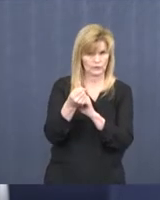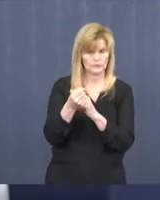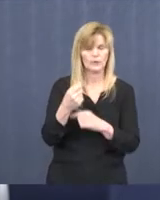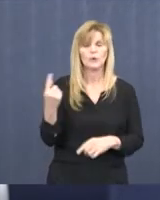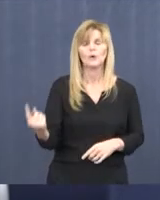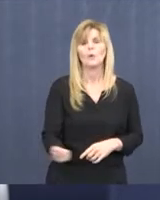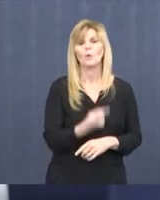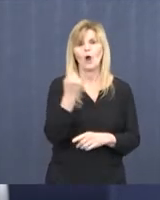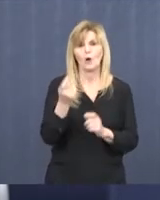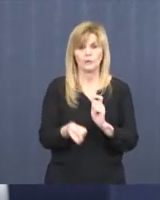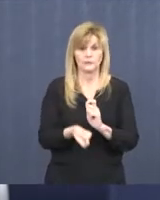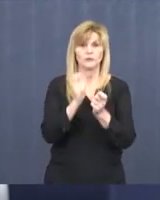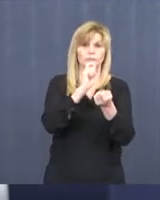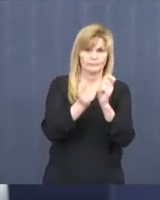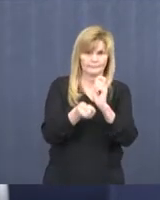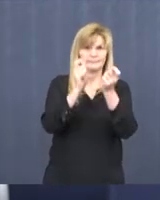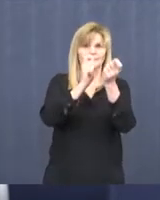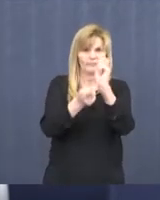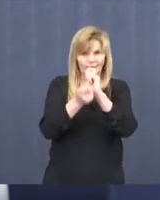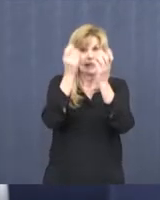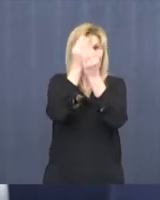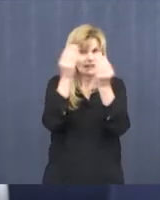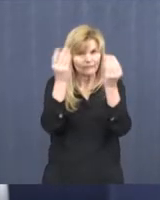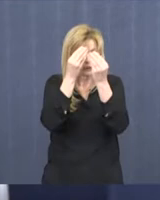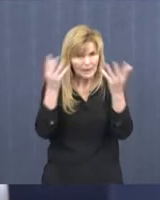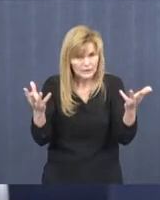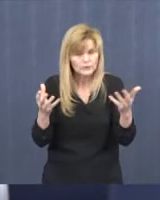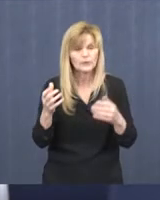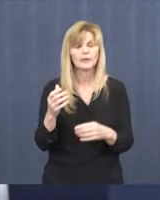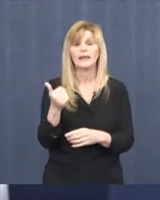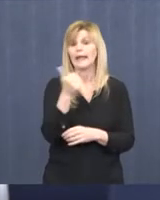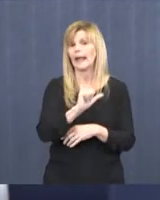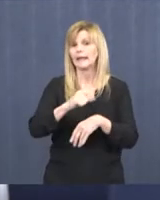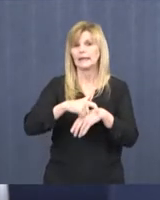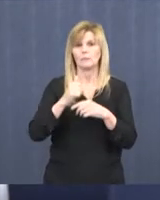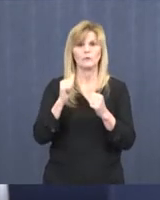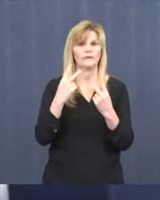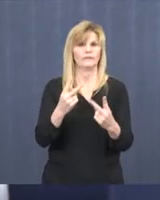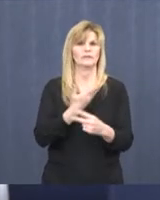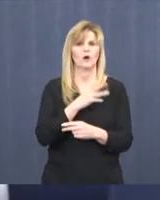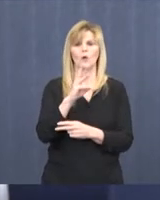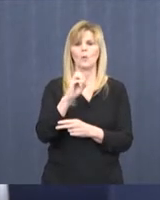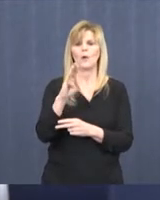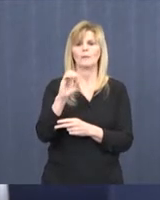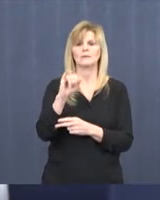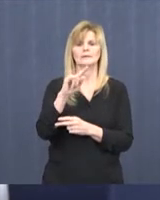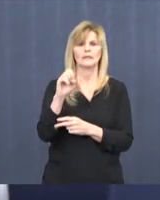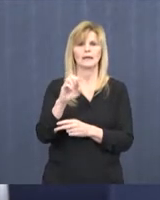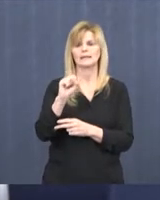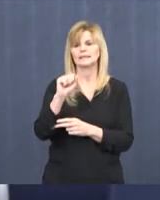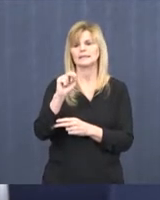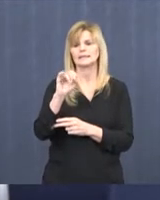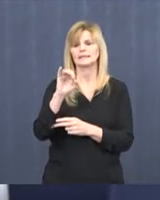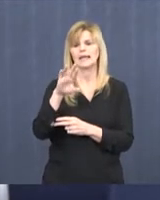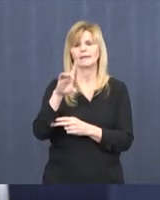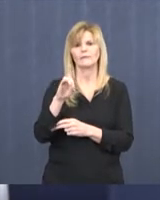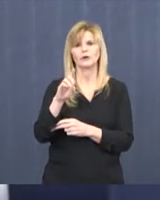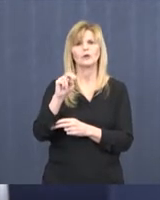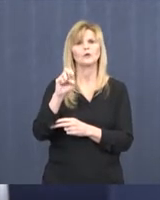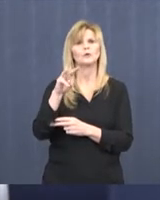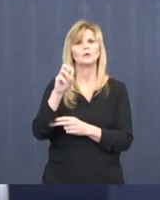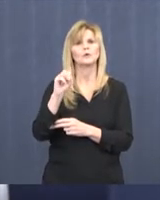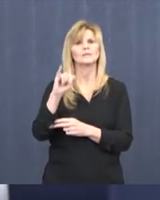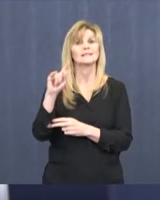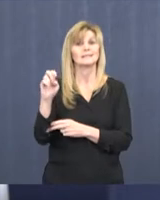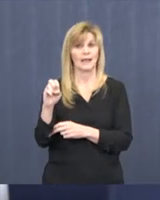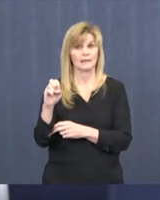updating the information. So feel free to visit our website or our Sanford Health news site for the